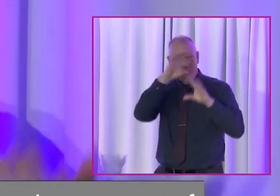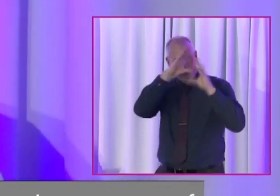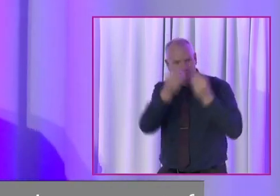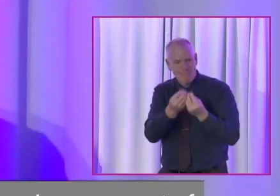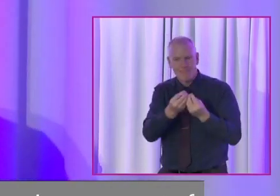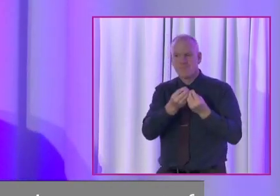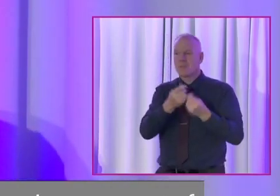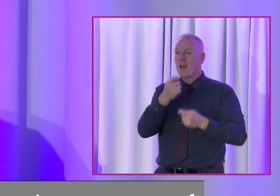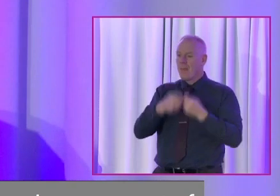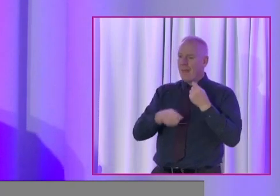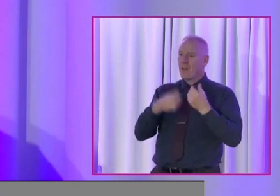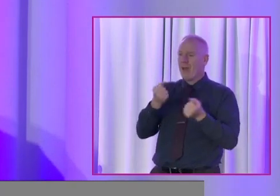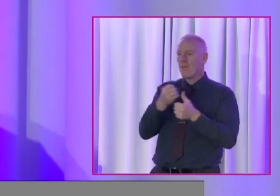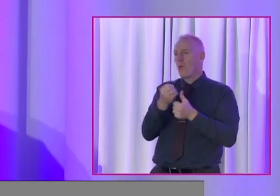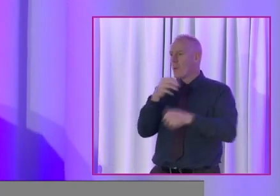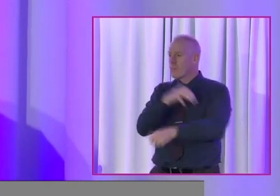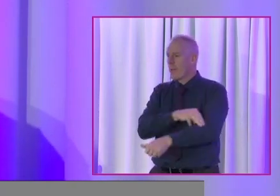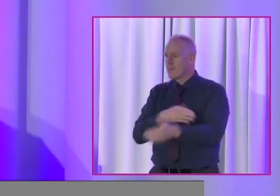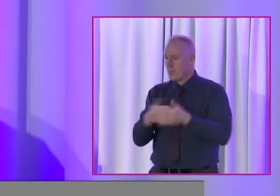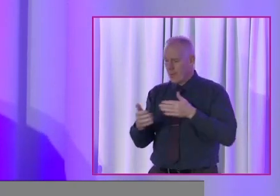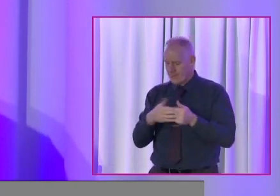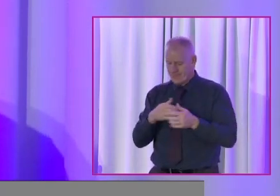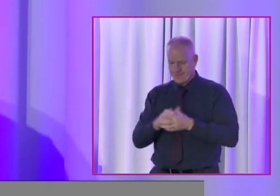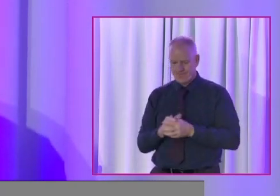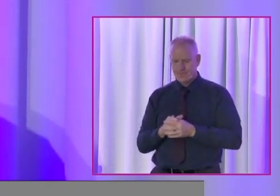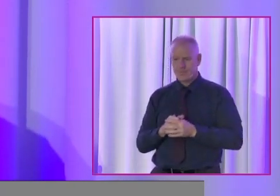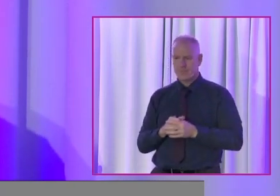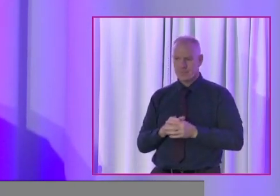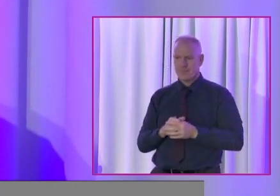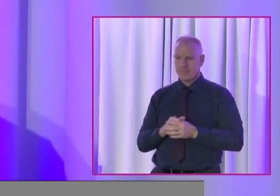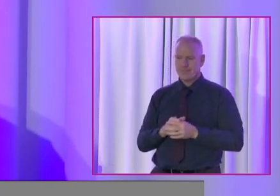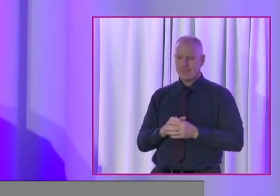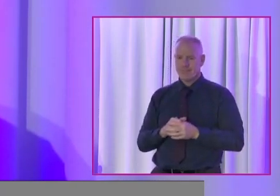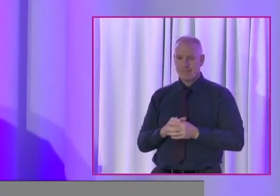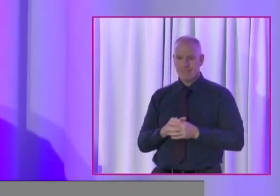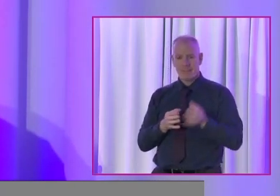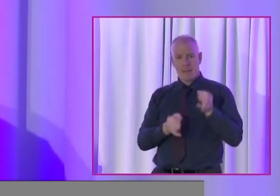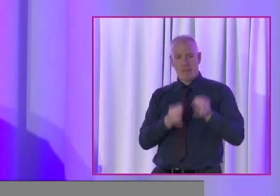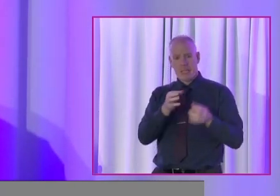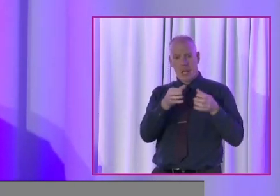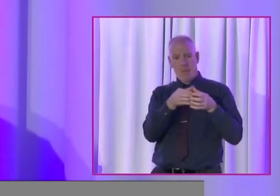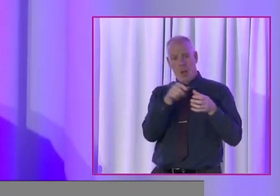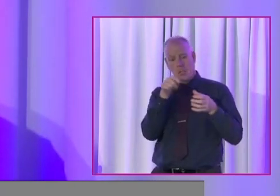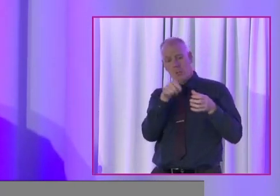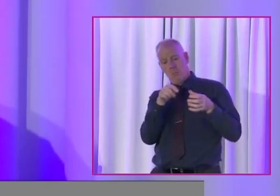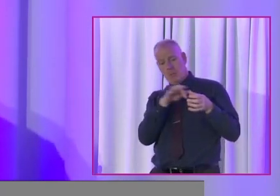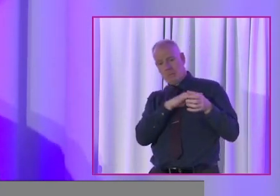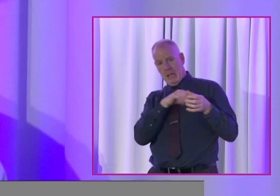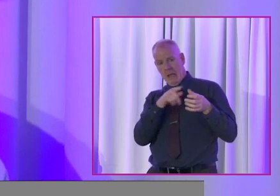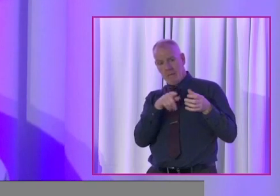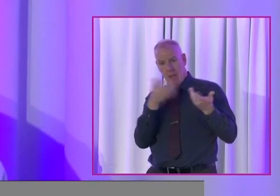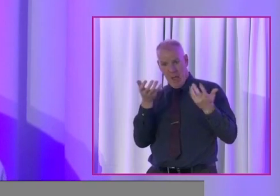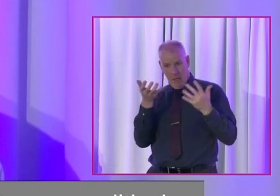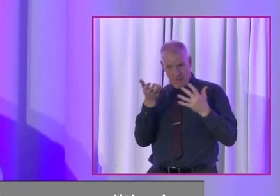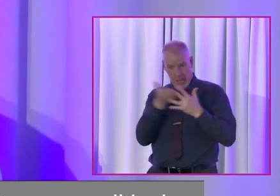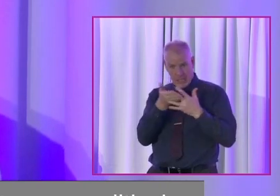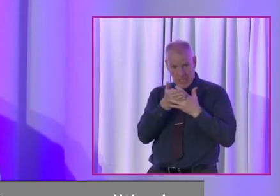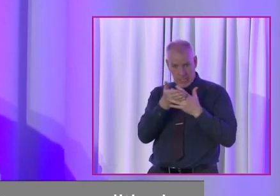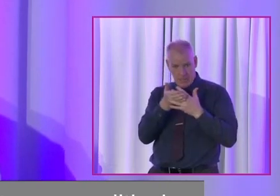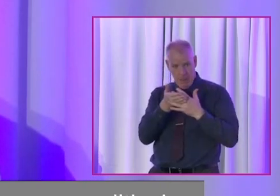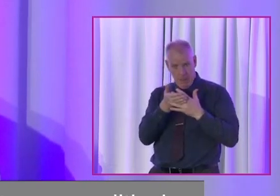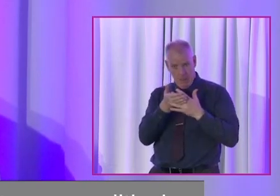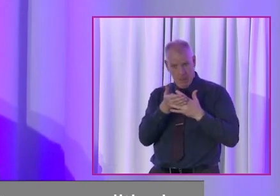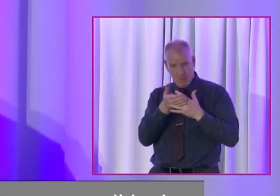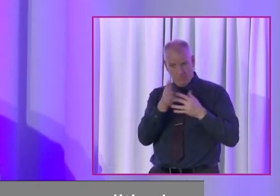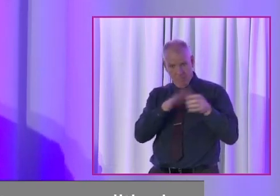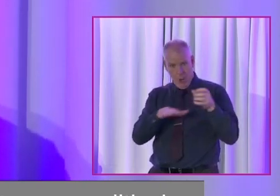there's also the logistical issues too. mean, well, you know, are political parties, are they going to be held in accessible venues? Are they upstairs in